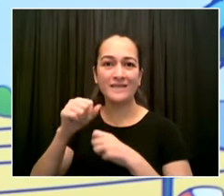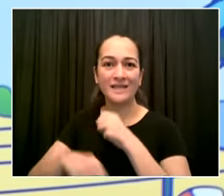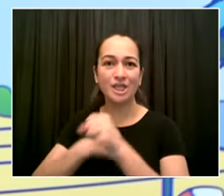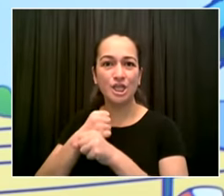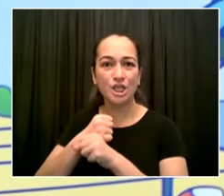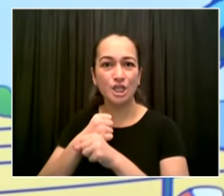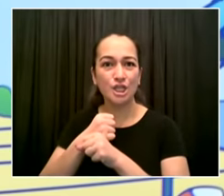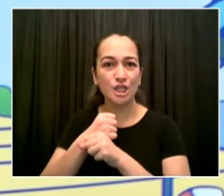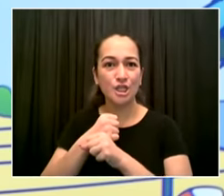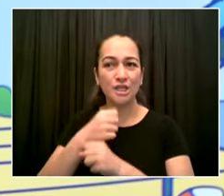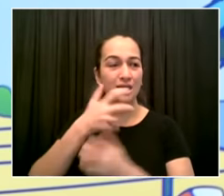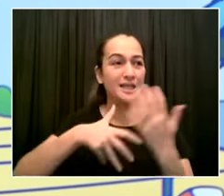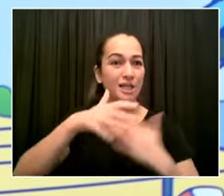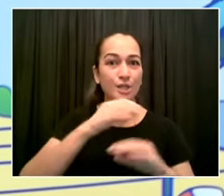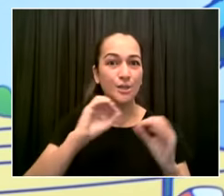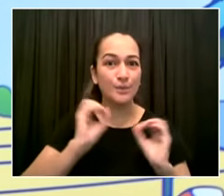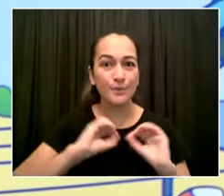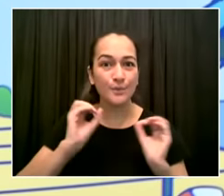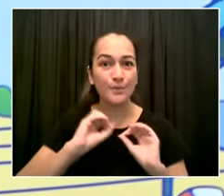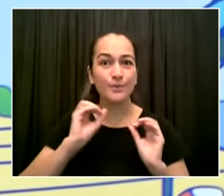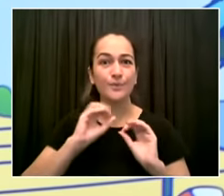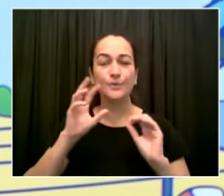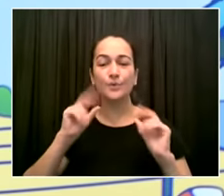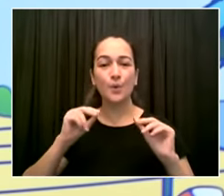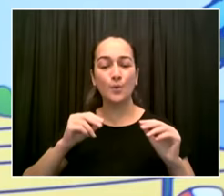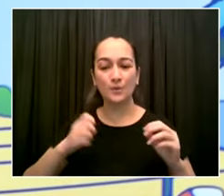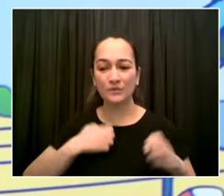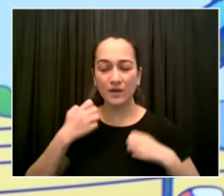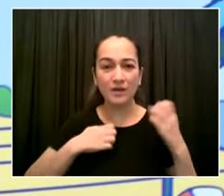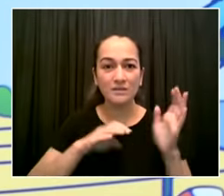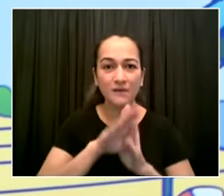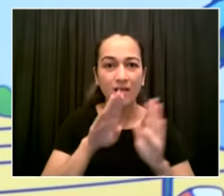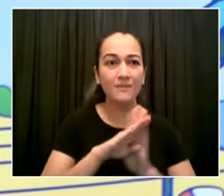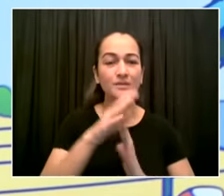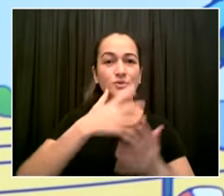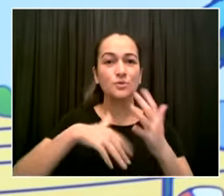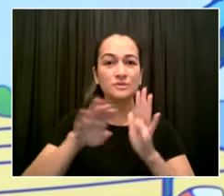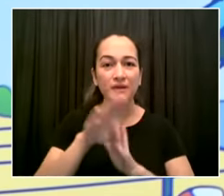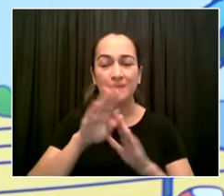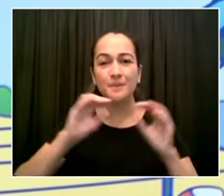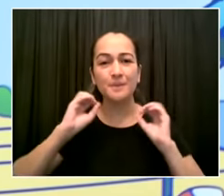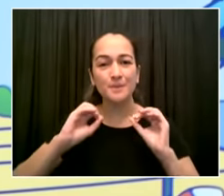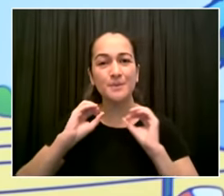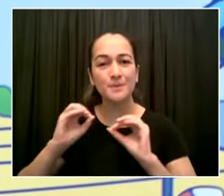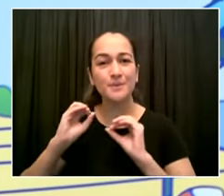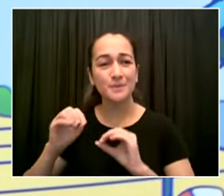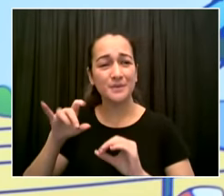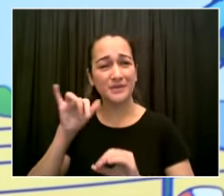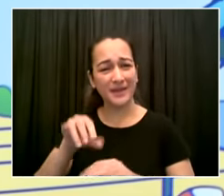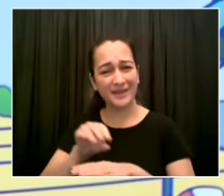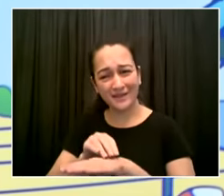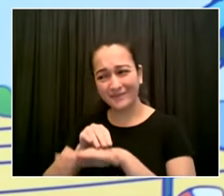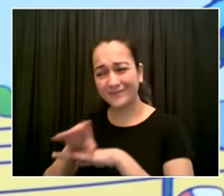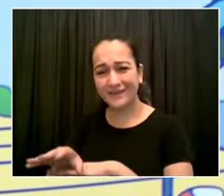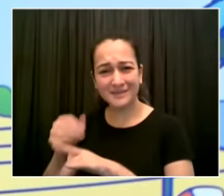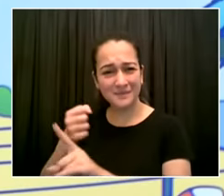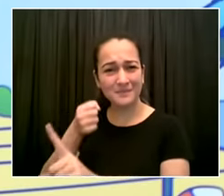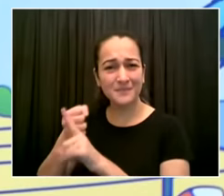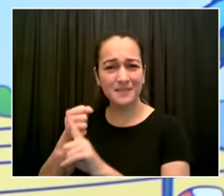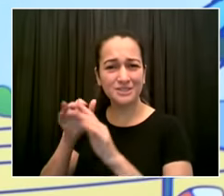so we are focused we have a clear strategy and we're sticking to it go ahead henry